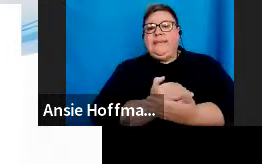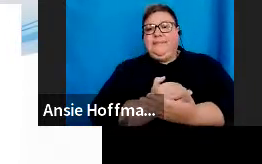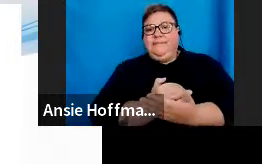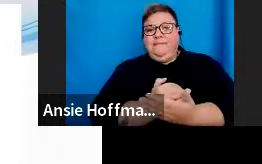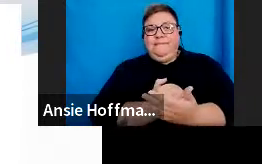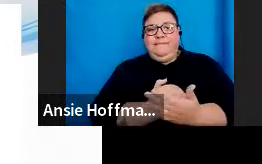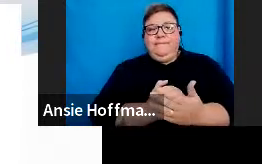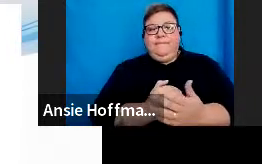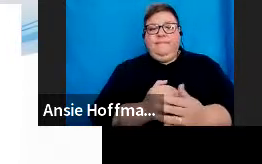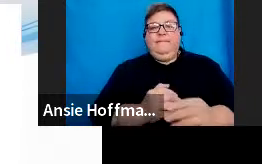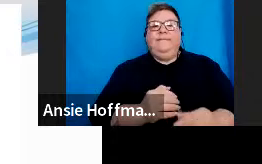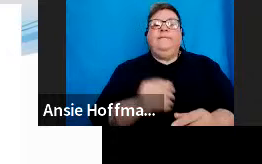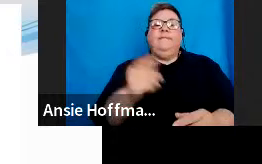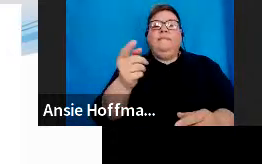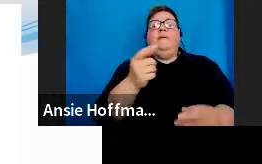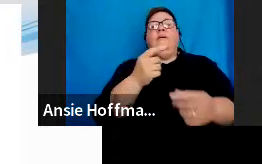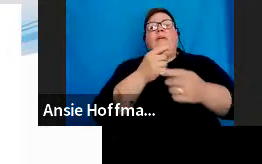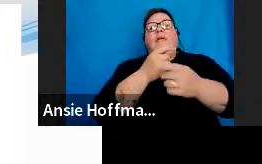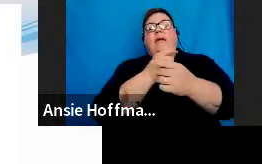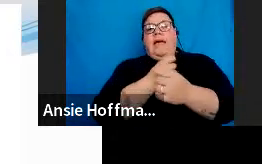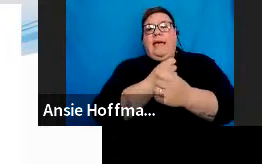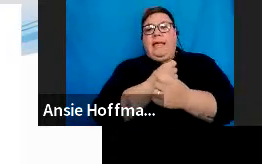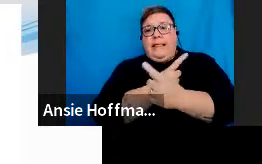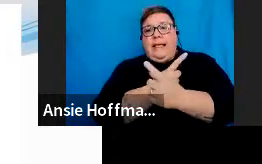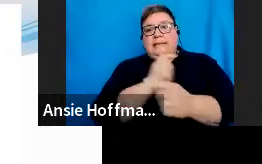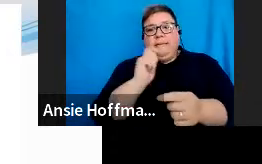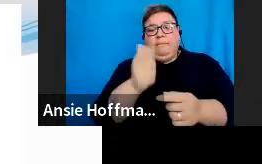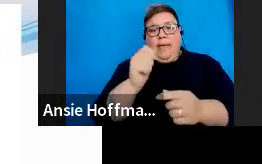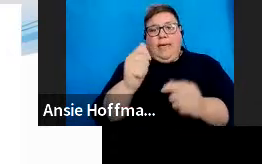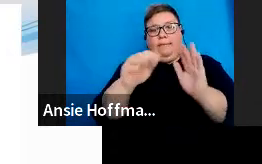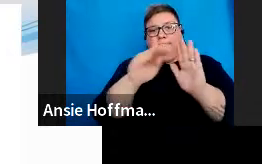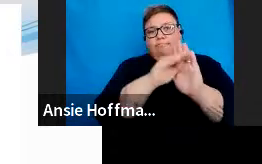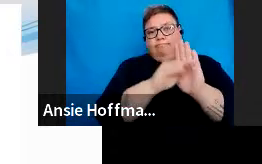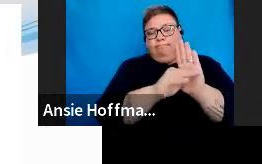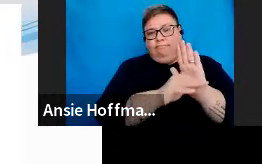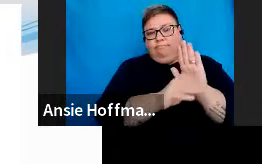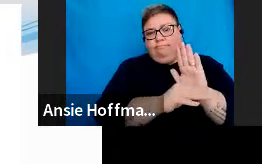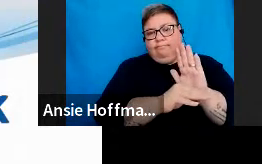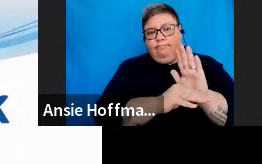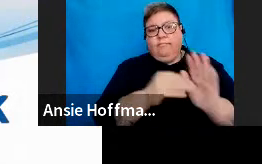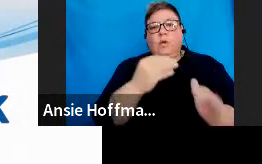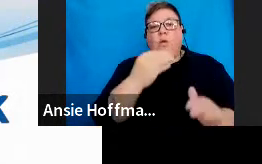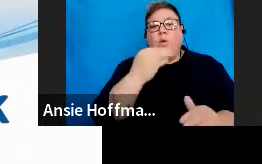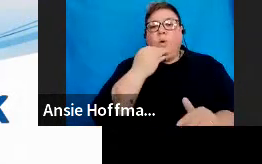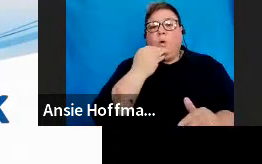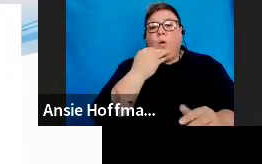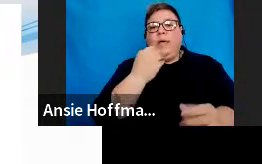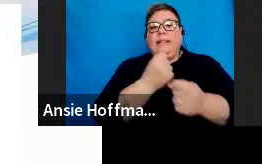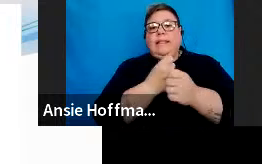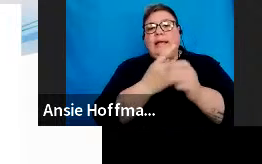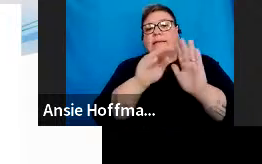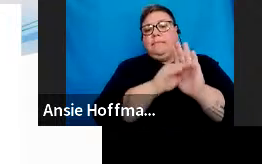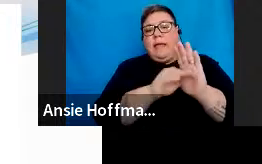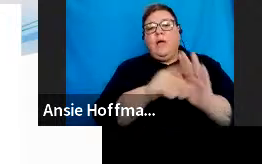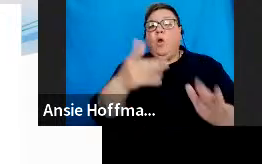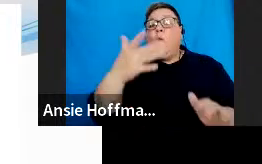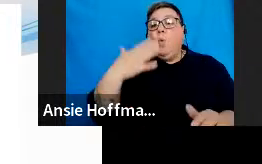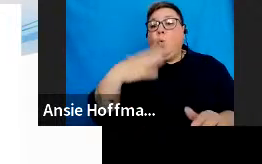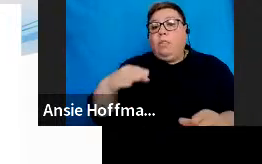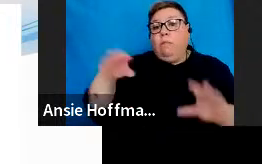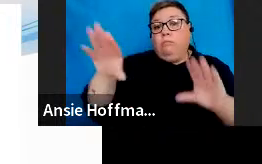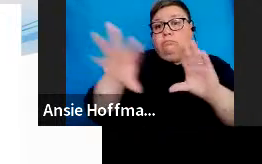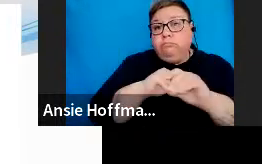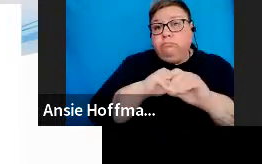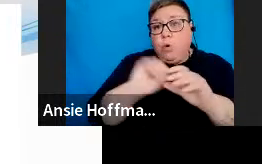listed. You need to make sure that you select which taxpayers you want to be in that